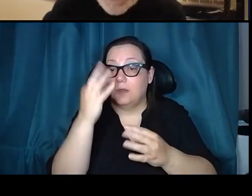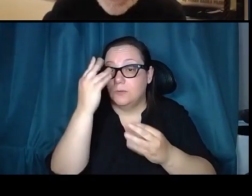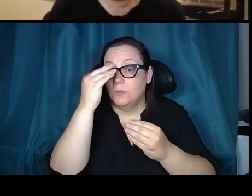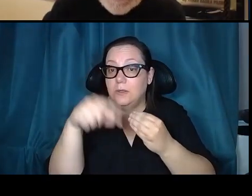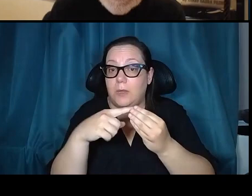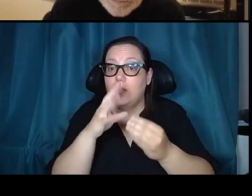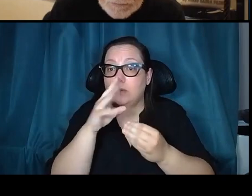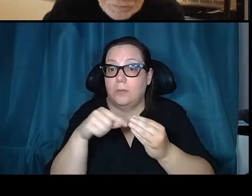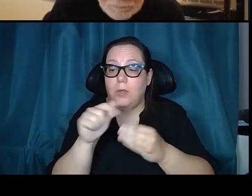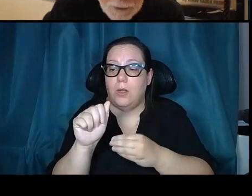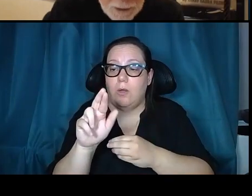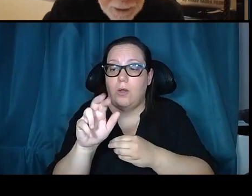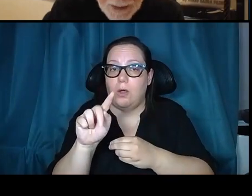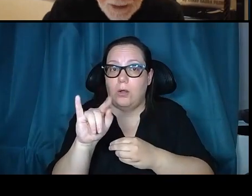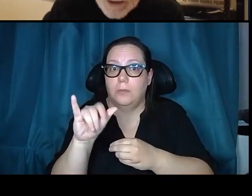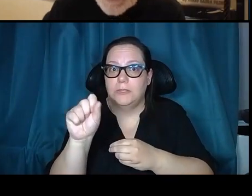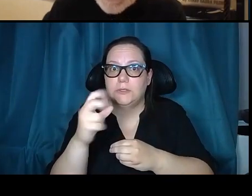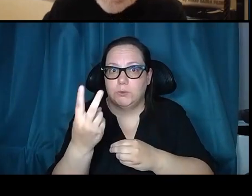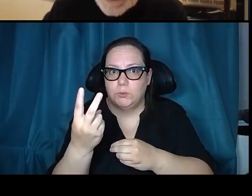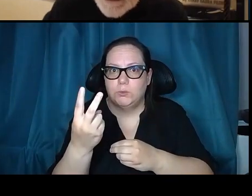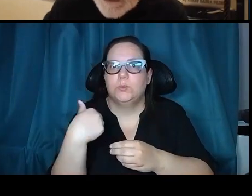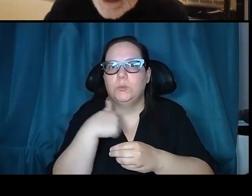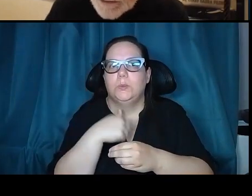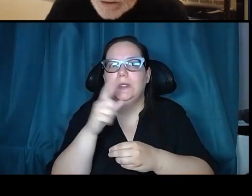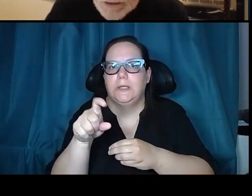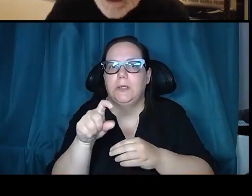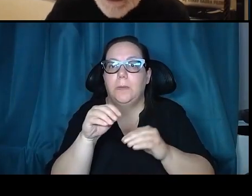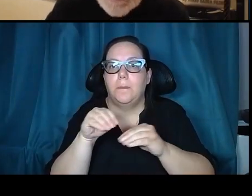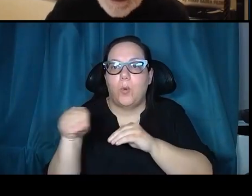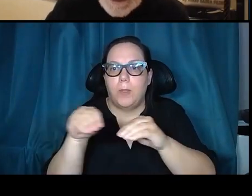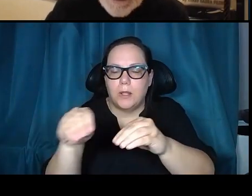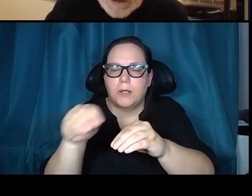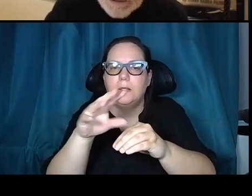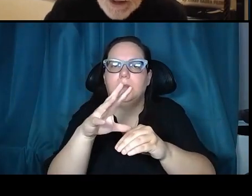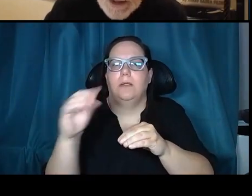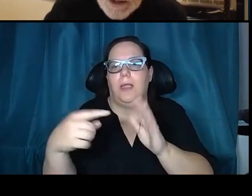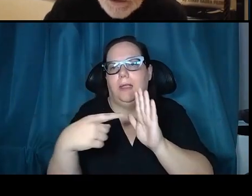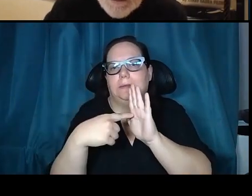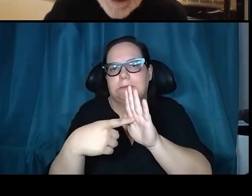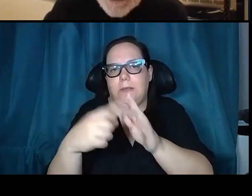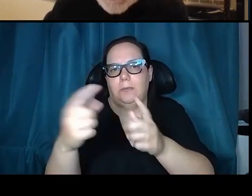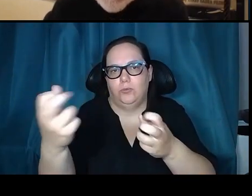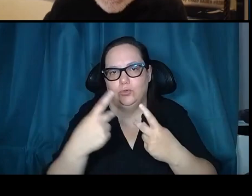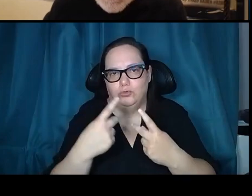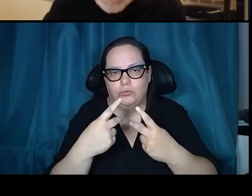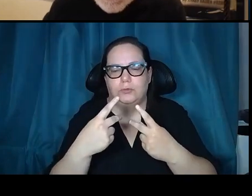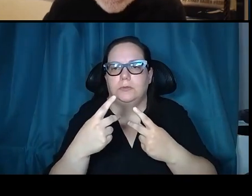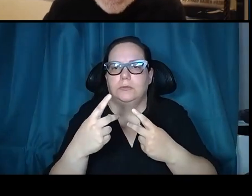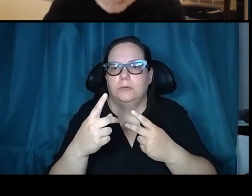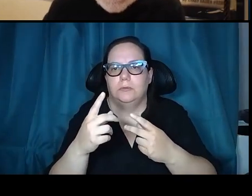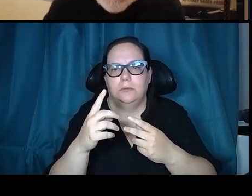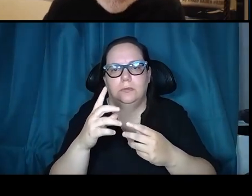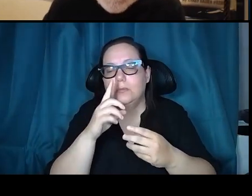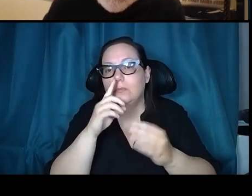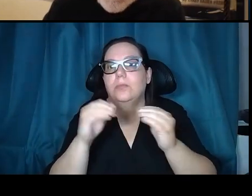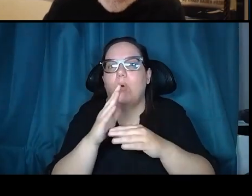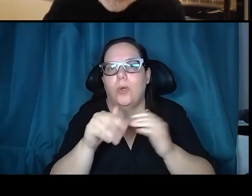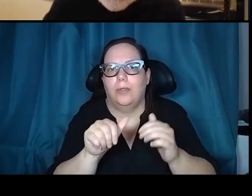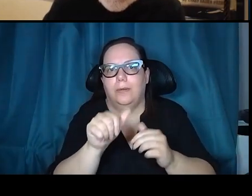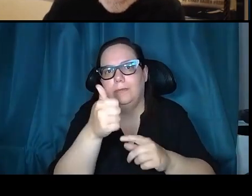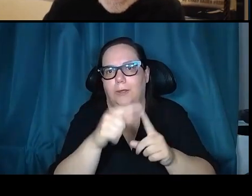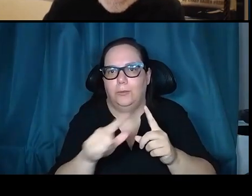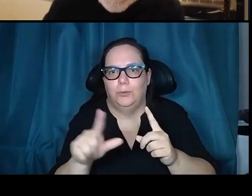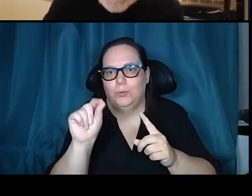mobility and we need sample return in excess of tens to hundreds of kilometers. So the past is